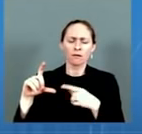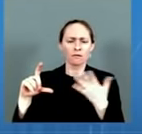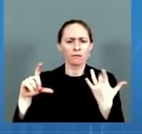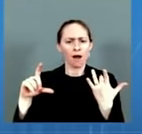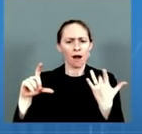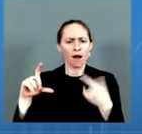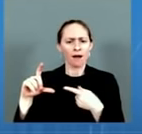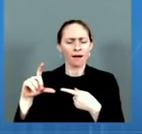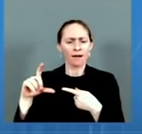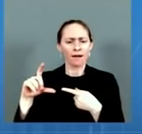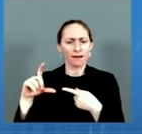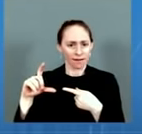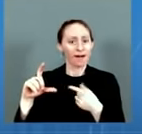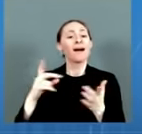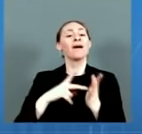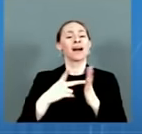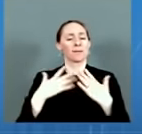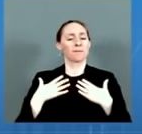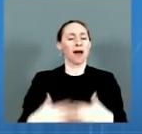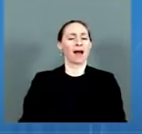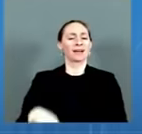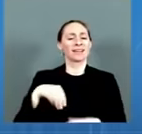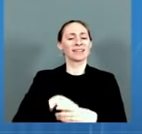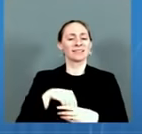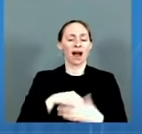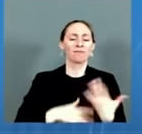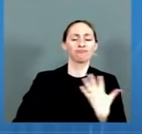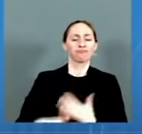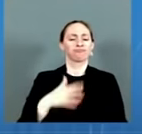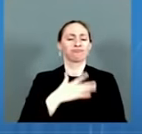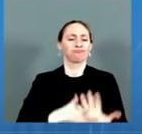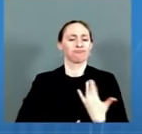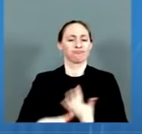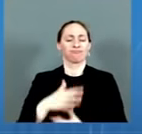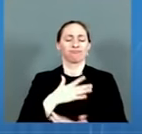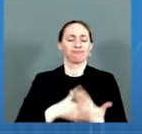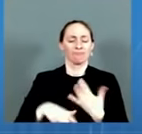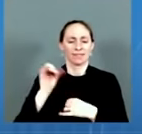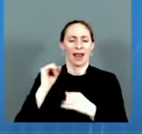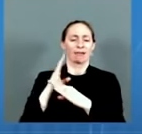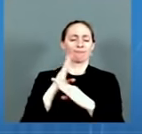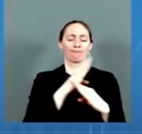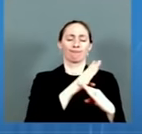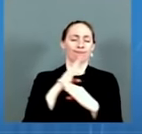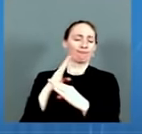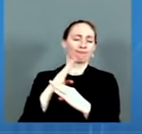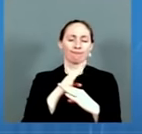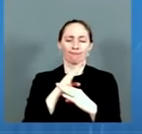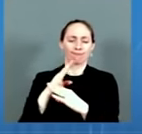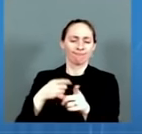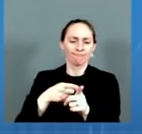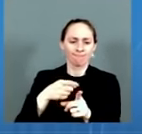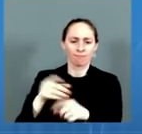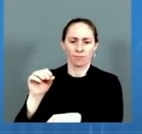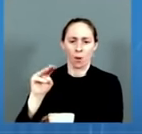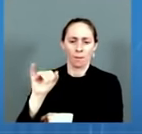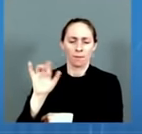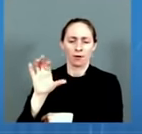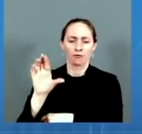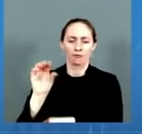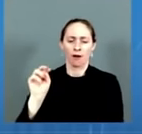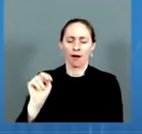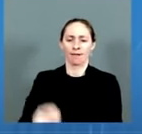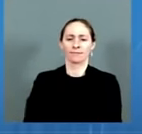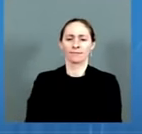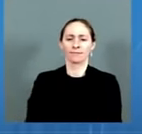number of representative studies. Next slide. Another study from the Rockefeller University in New York, funded